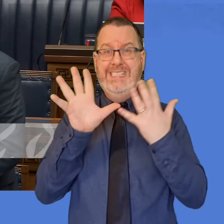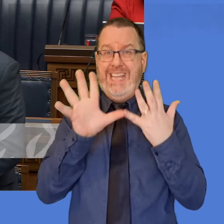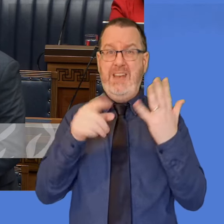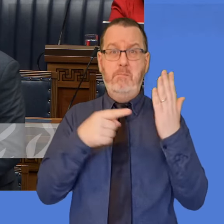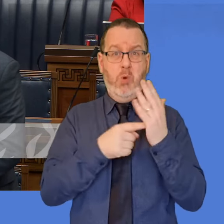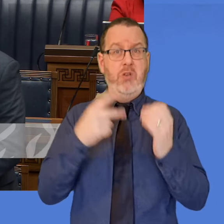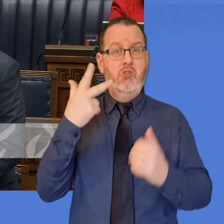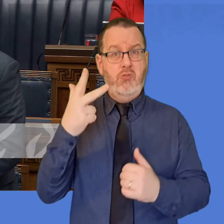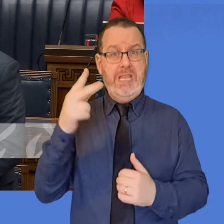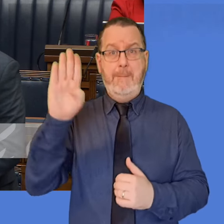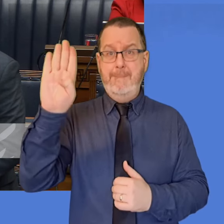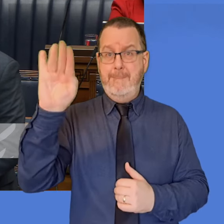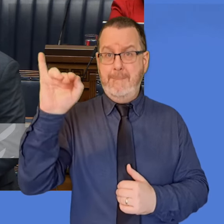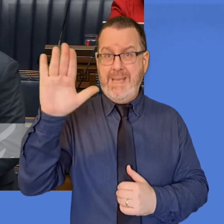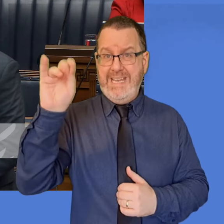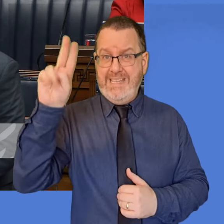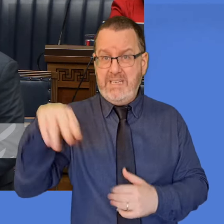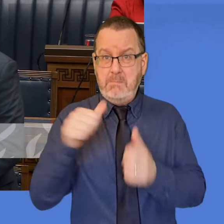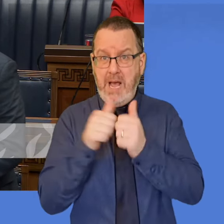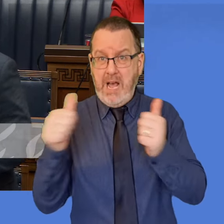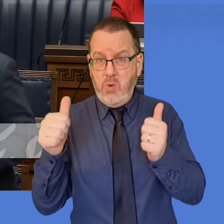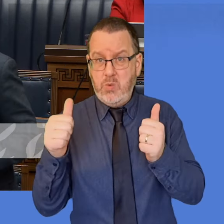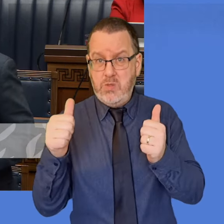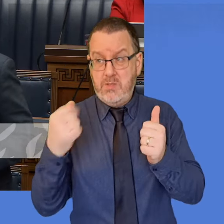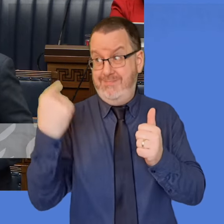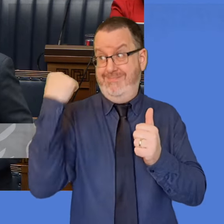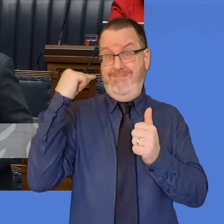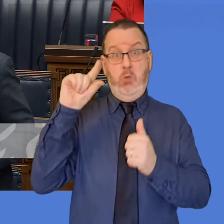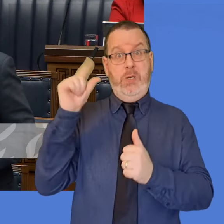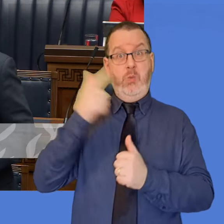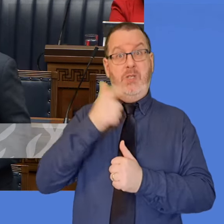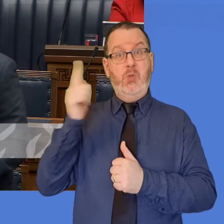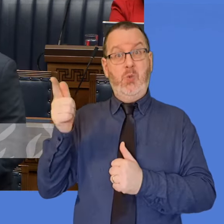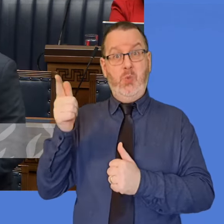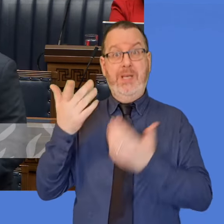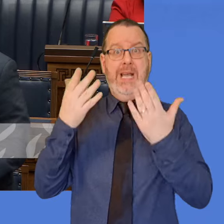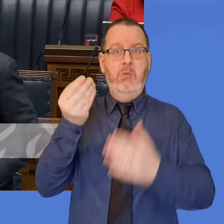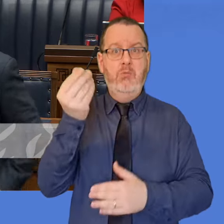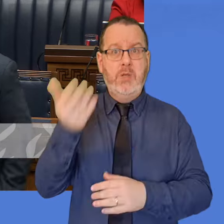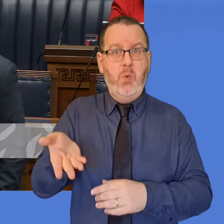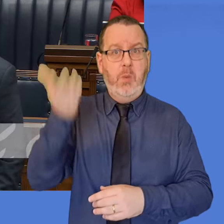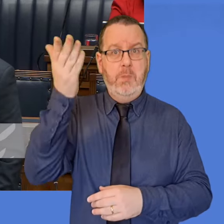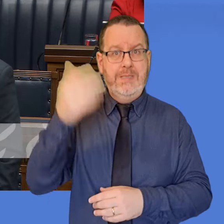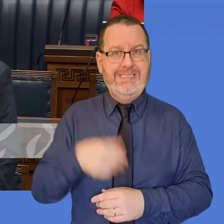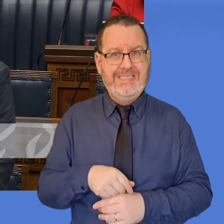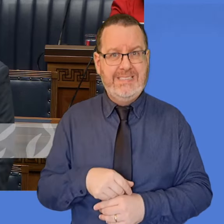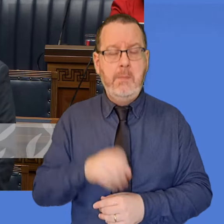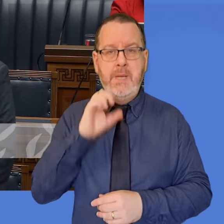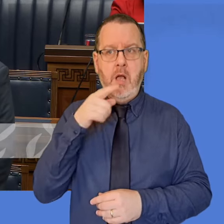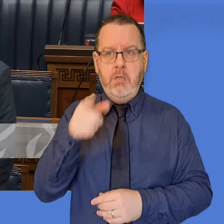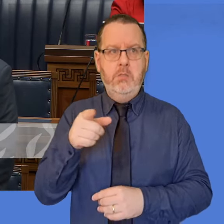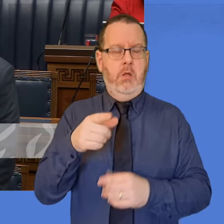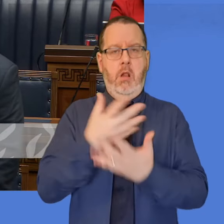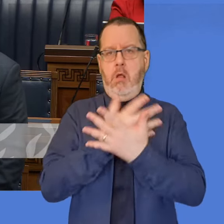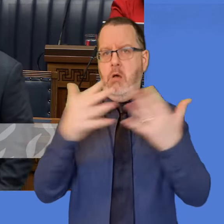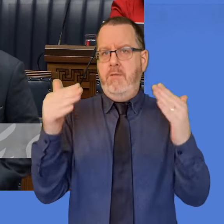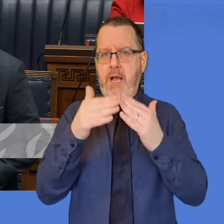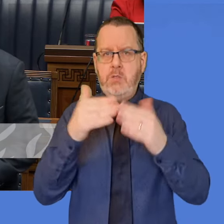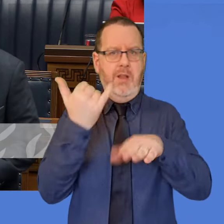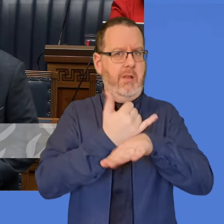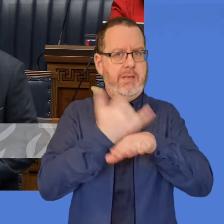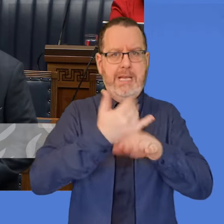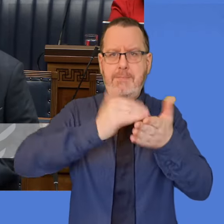in 2022 prices. This reflects the cost of addressing the backlog and maintenance, ongoing stock